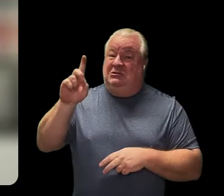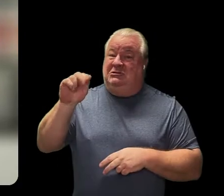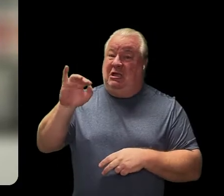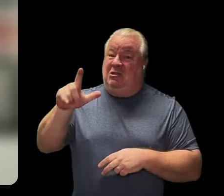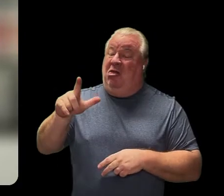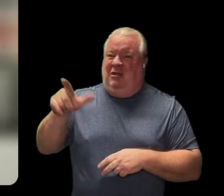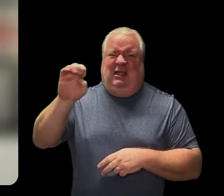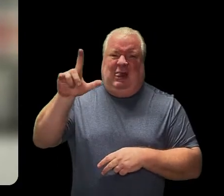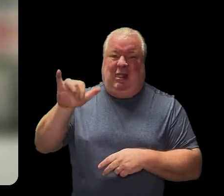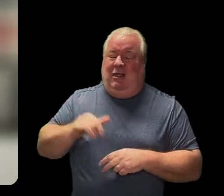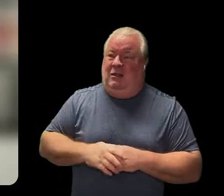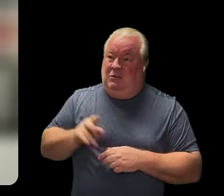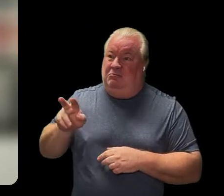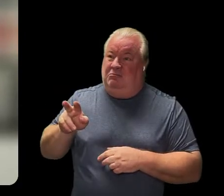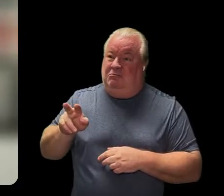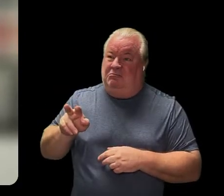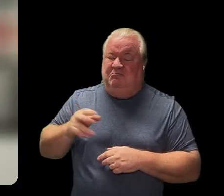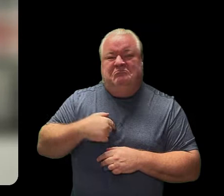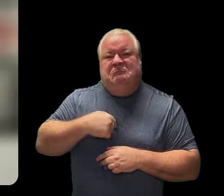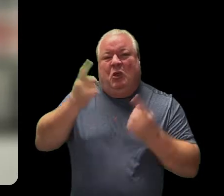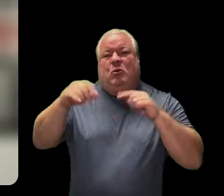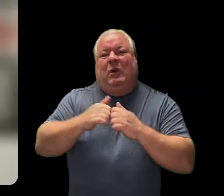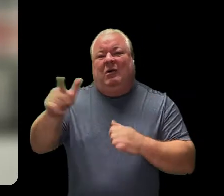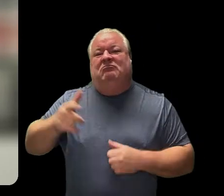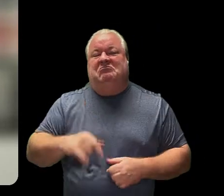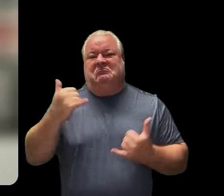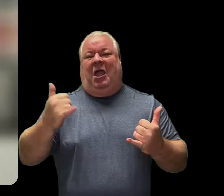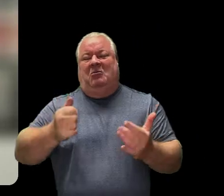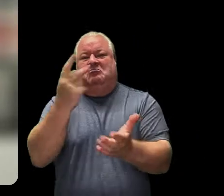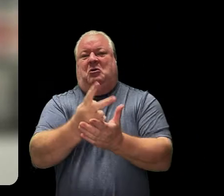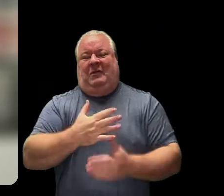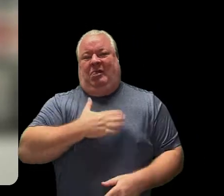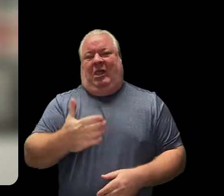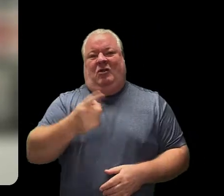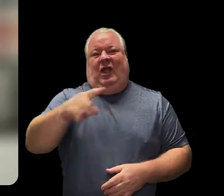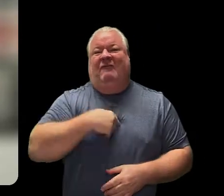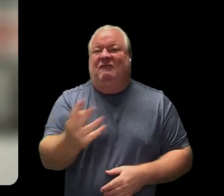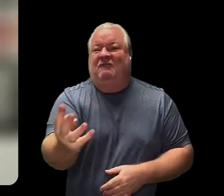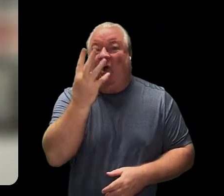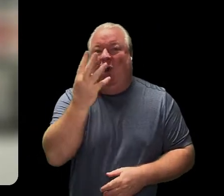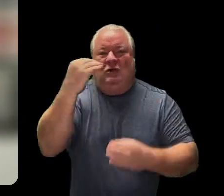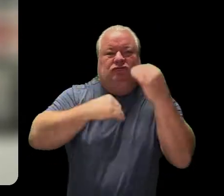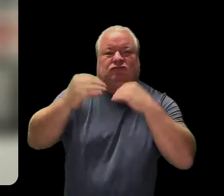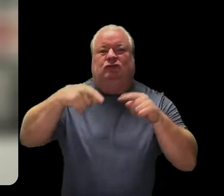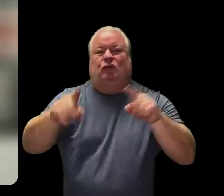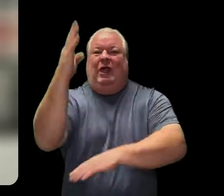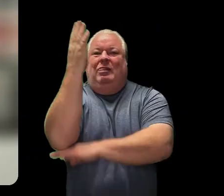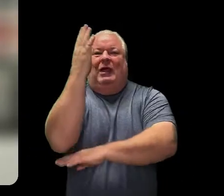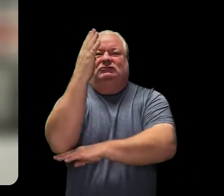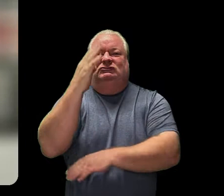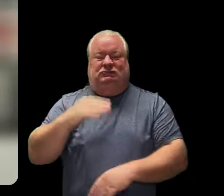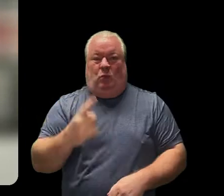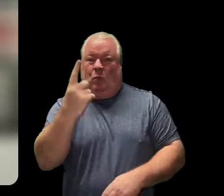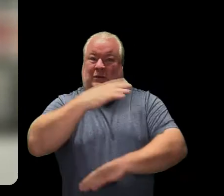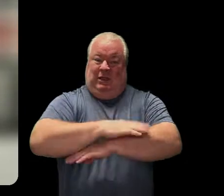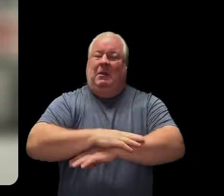That way it doesn't take as long